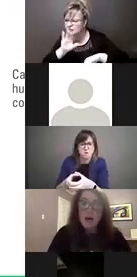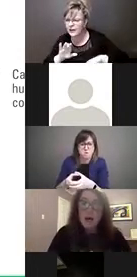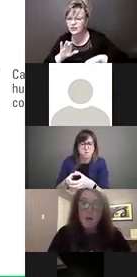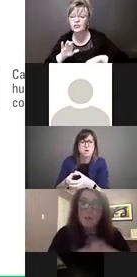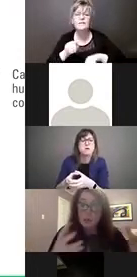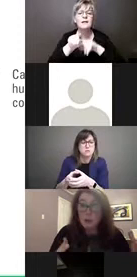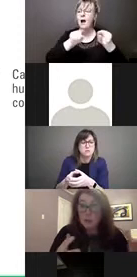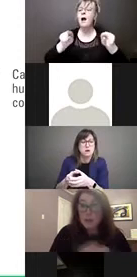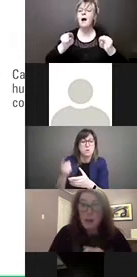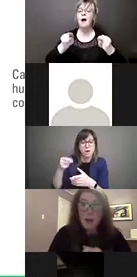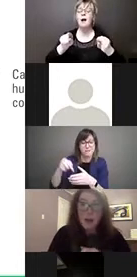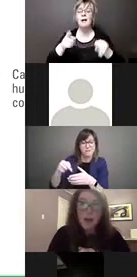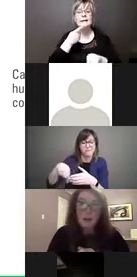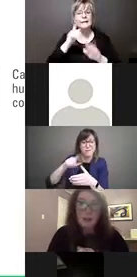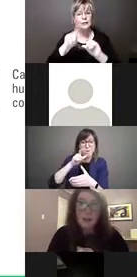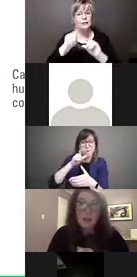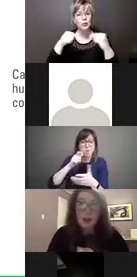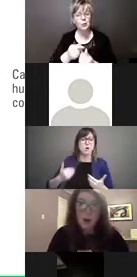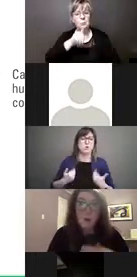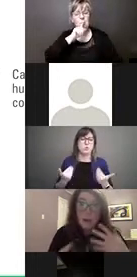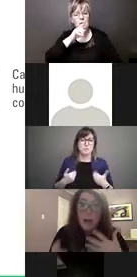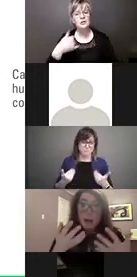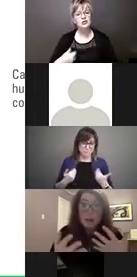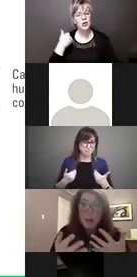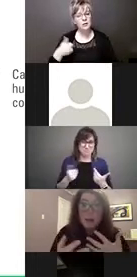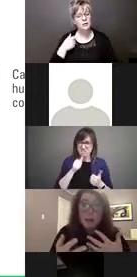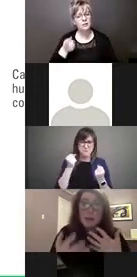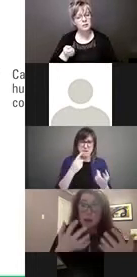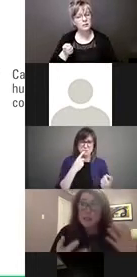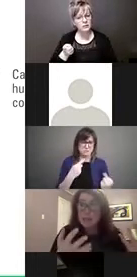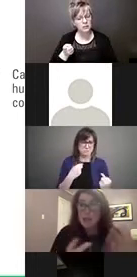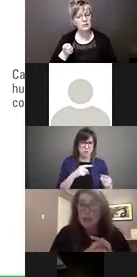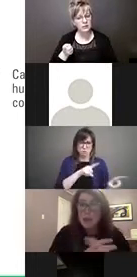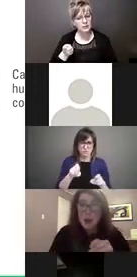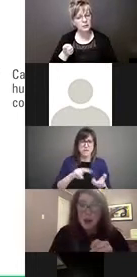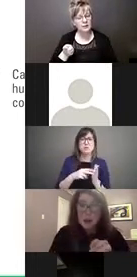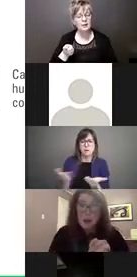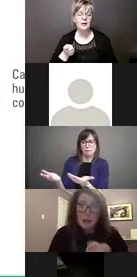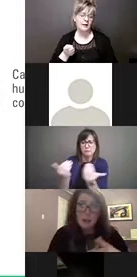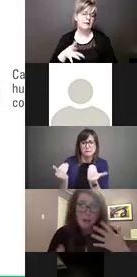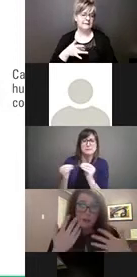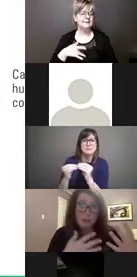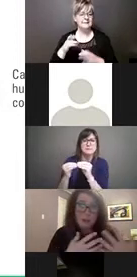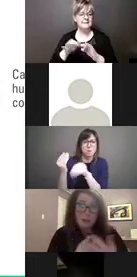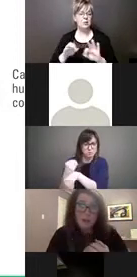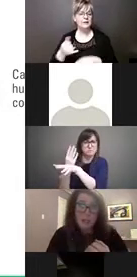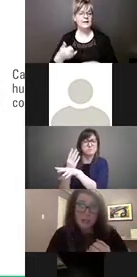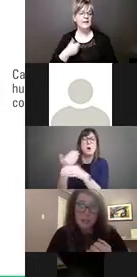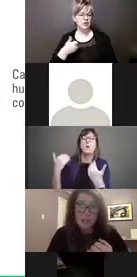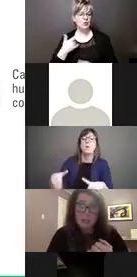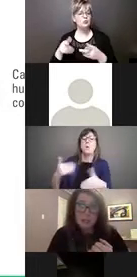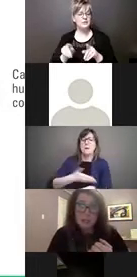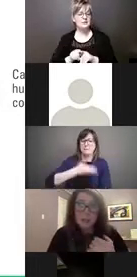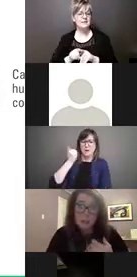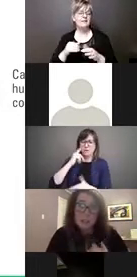was youth. And so we had, we had a better uptake, I think, in the virtual engagement